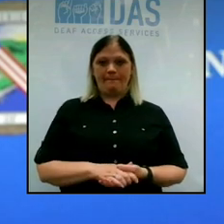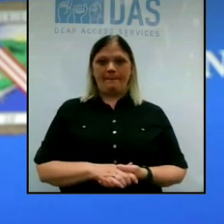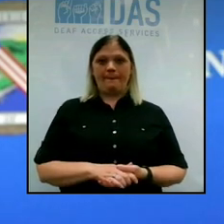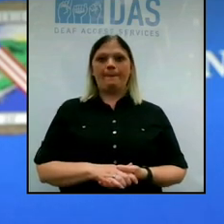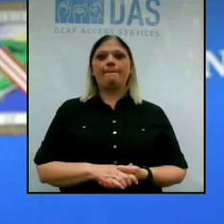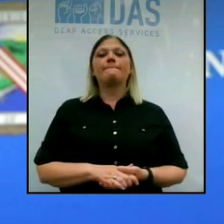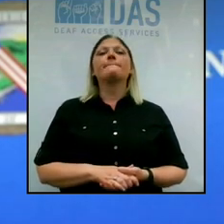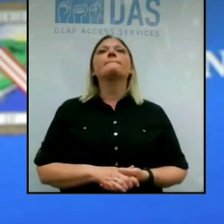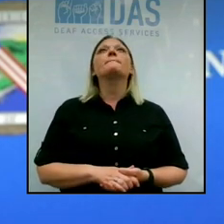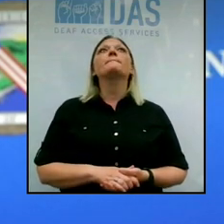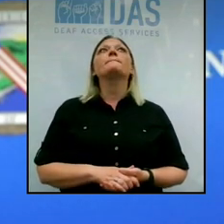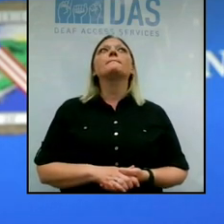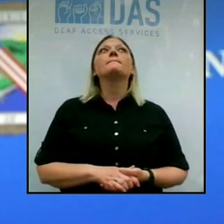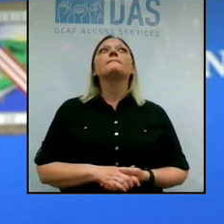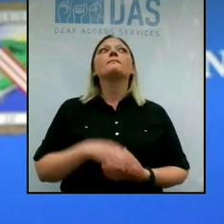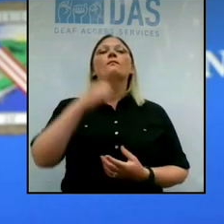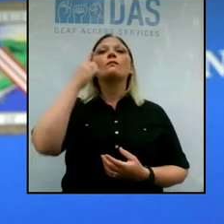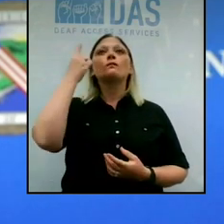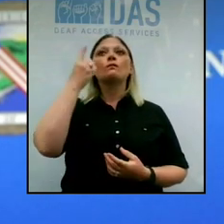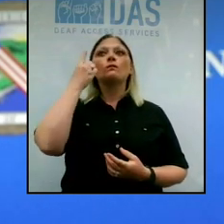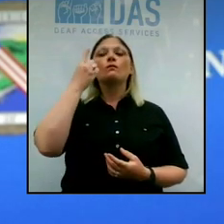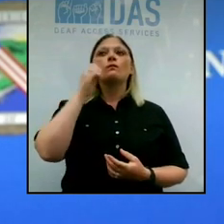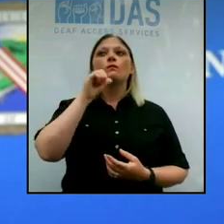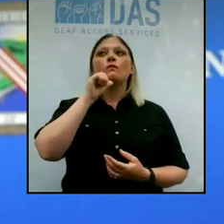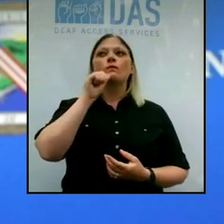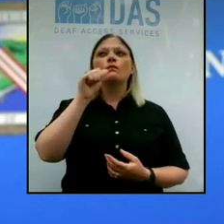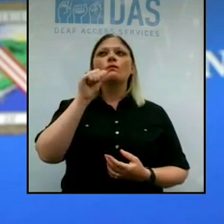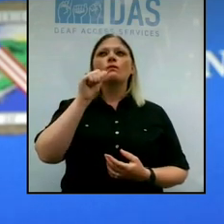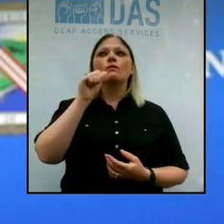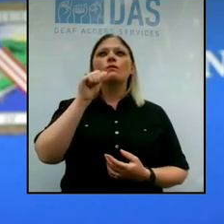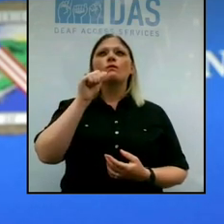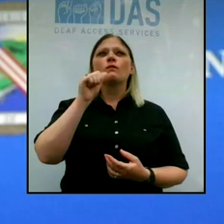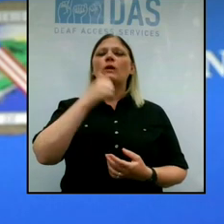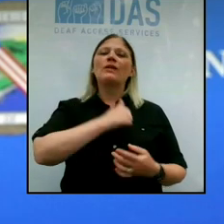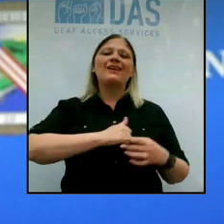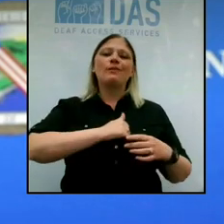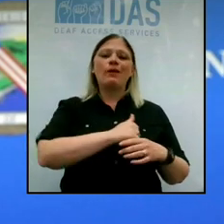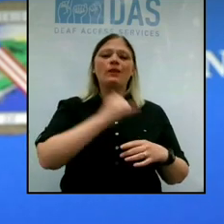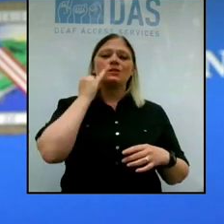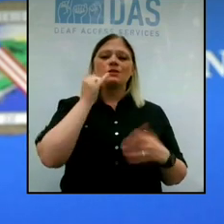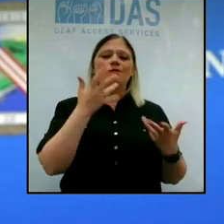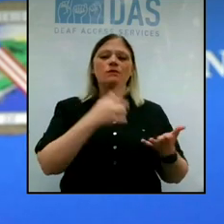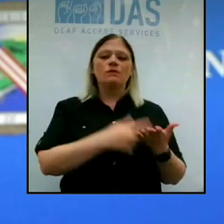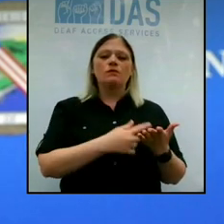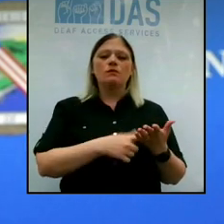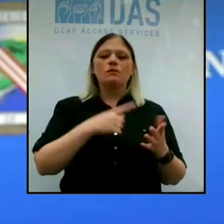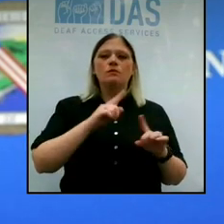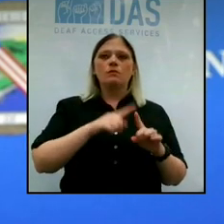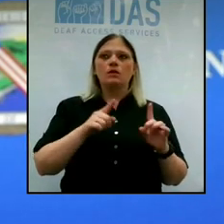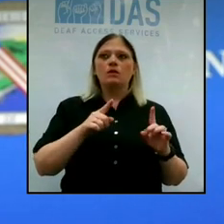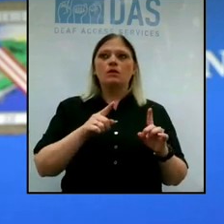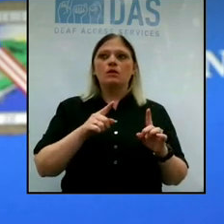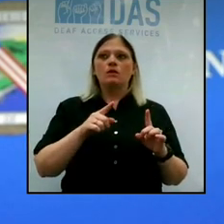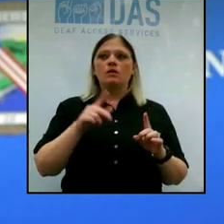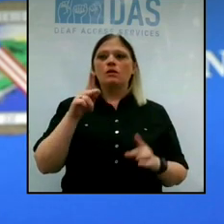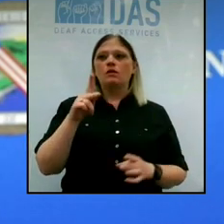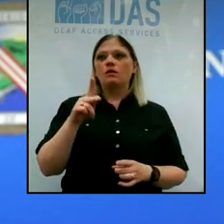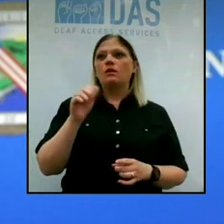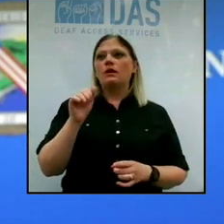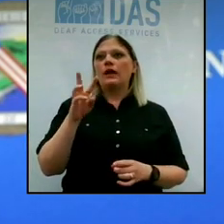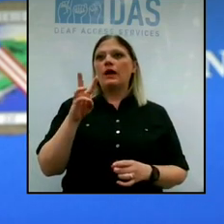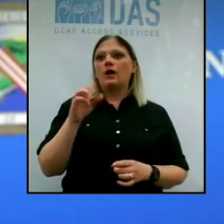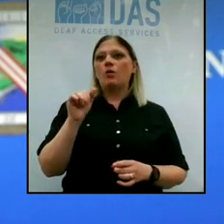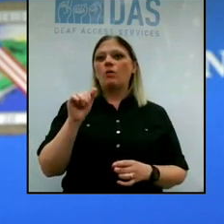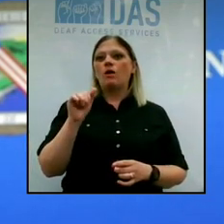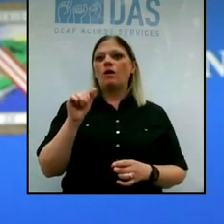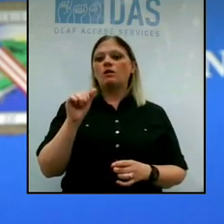Yeah, thank you. Just wondering, I don't think, and I apologize if you did touch on it, but do you have an update on the Kawasaki-like inflammatory